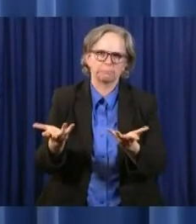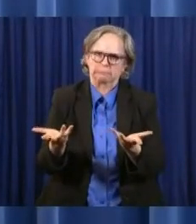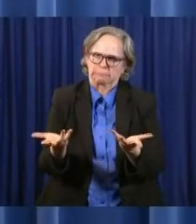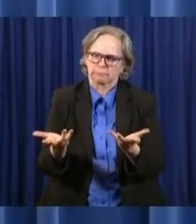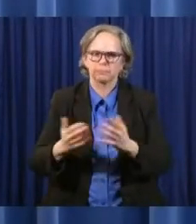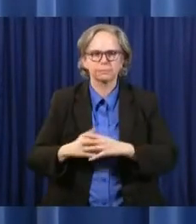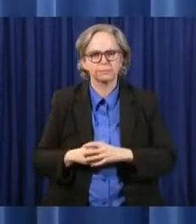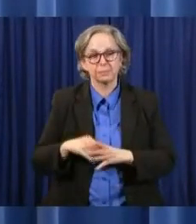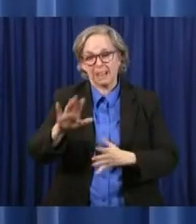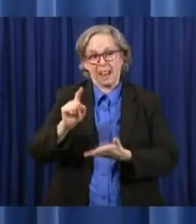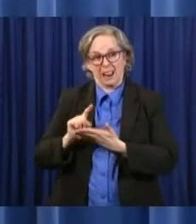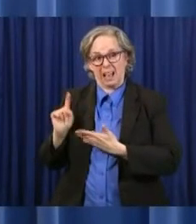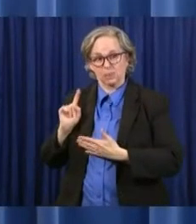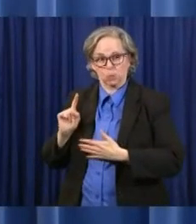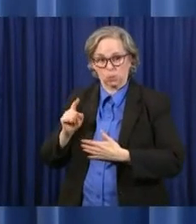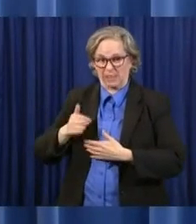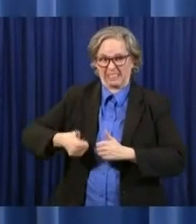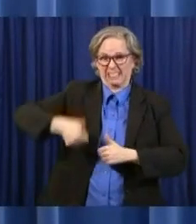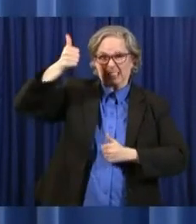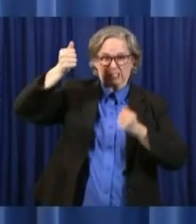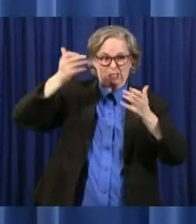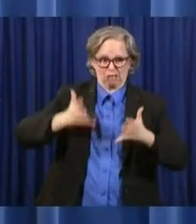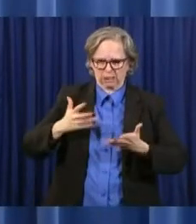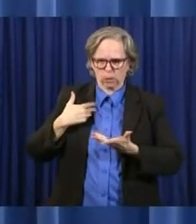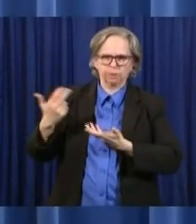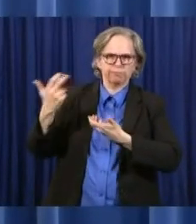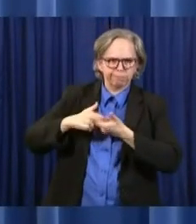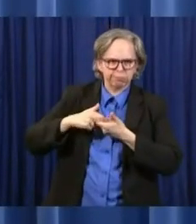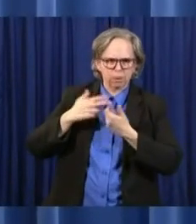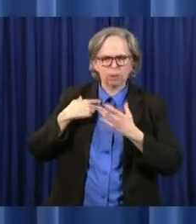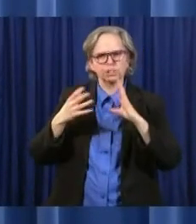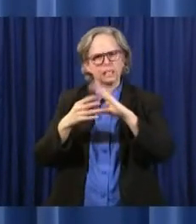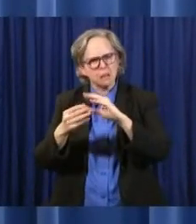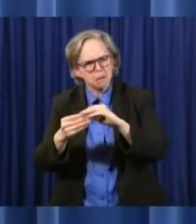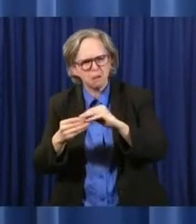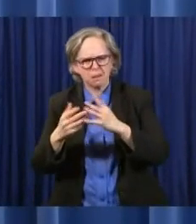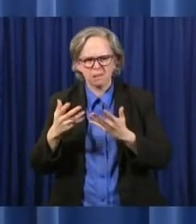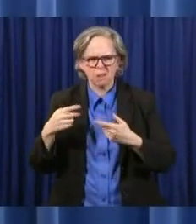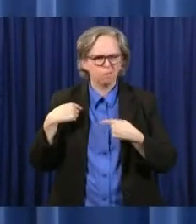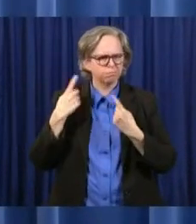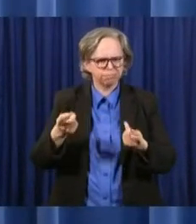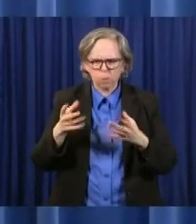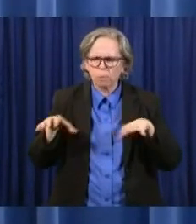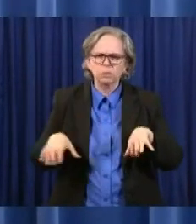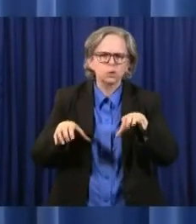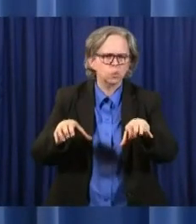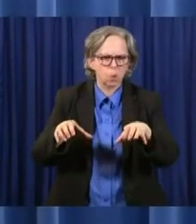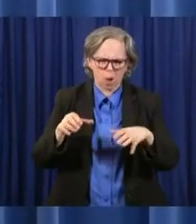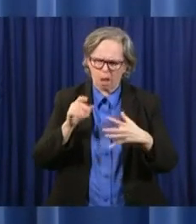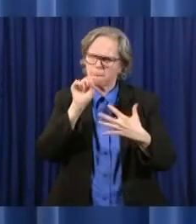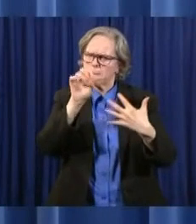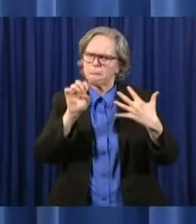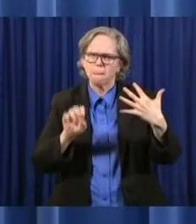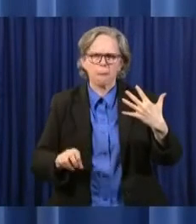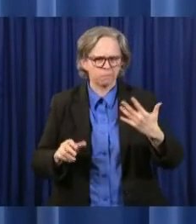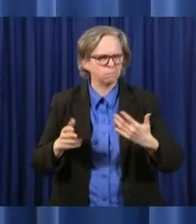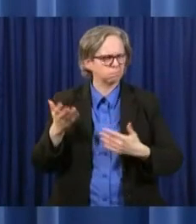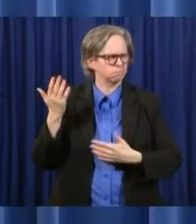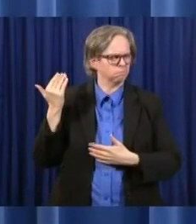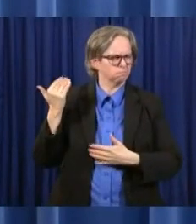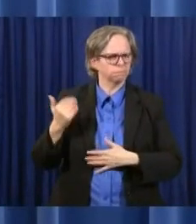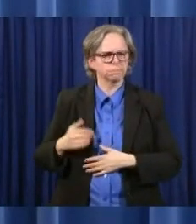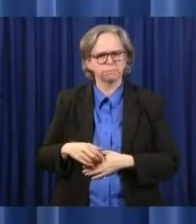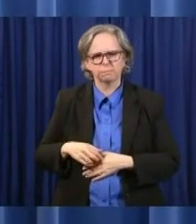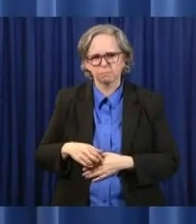week and was talking about, you know, the different things that she has been doing. But it is certainly of grave